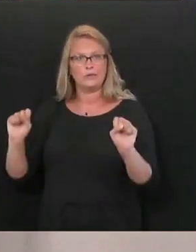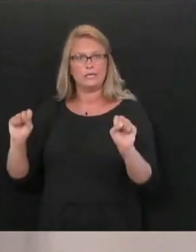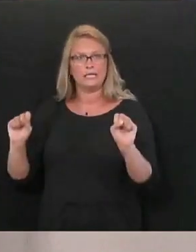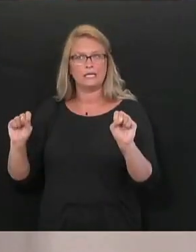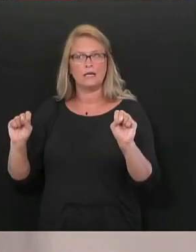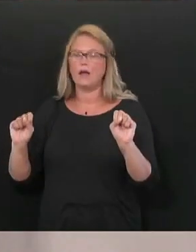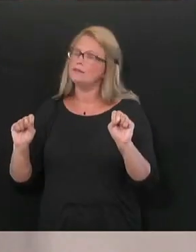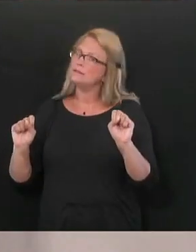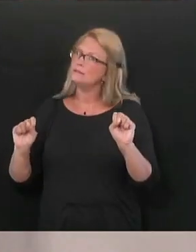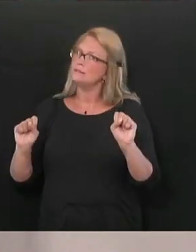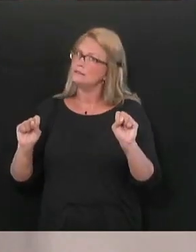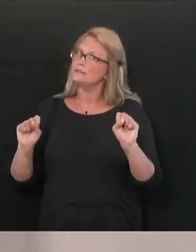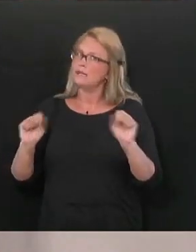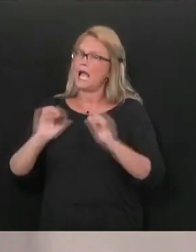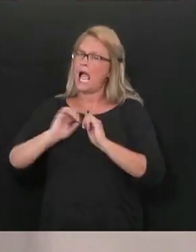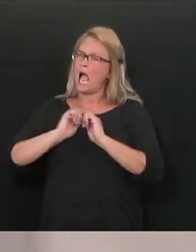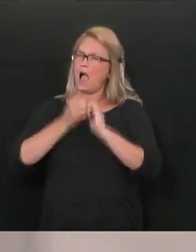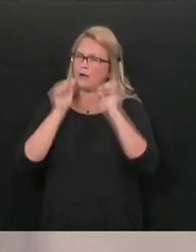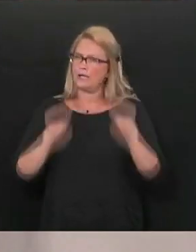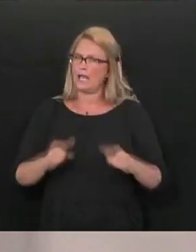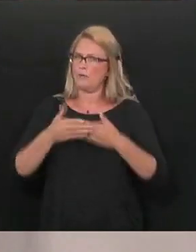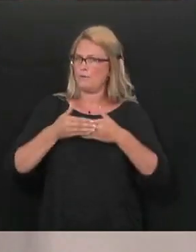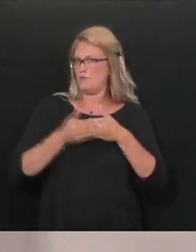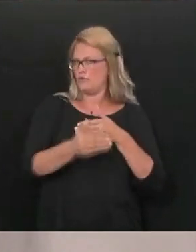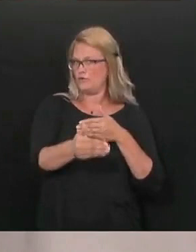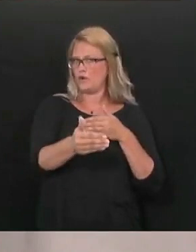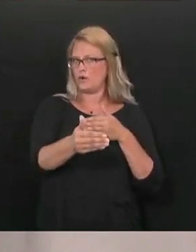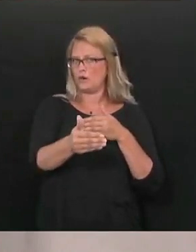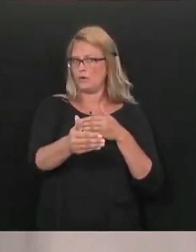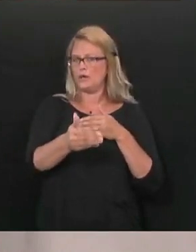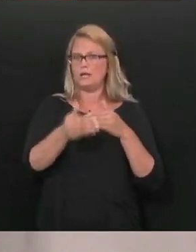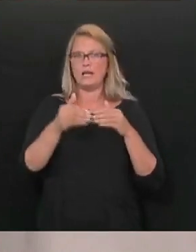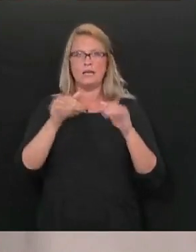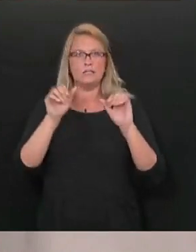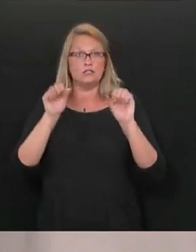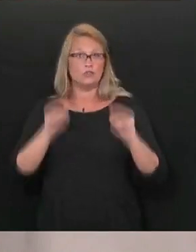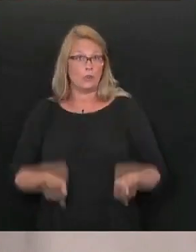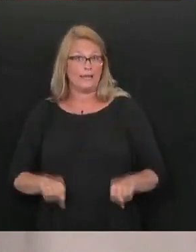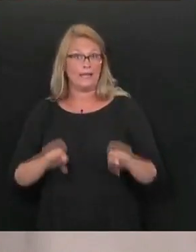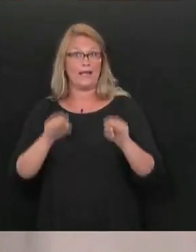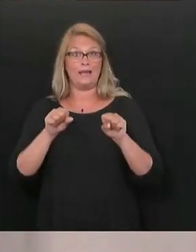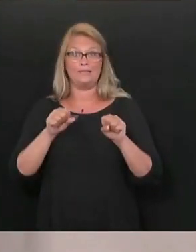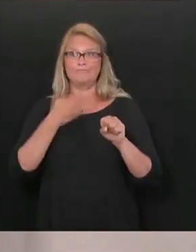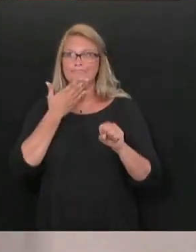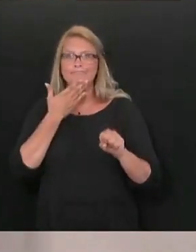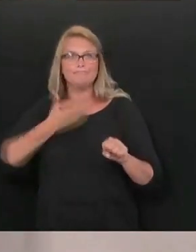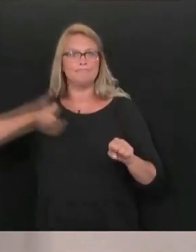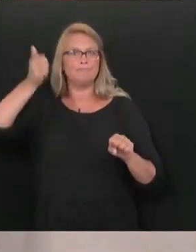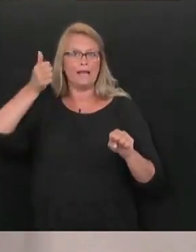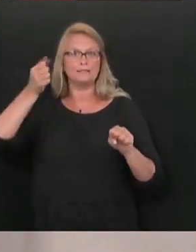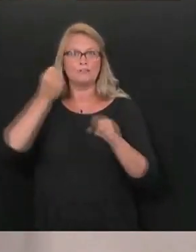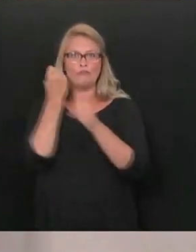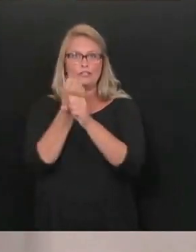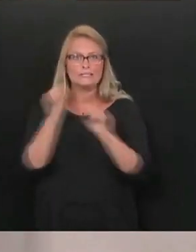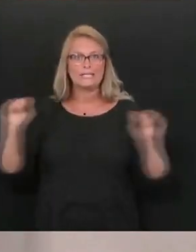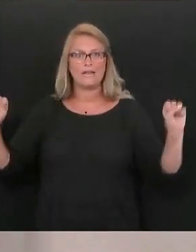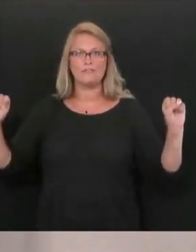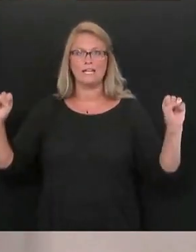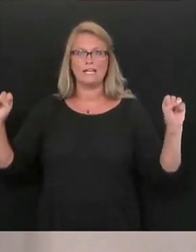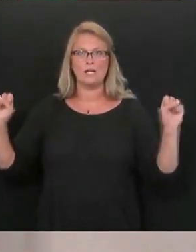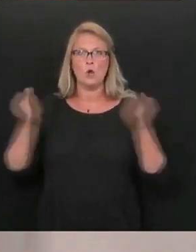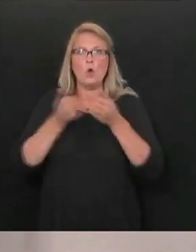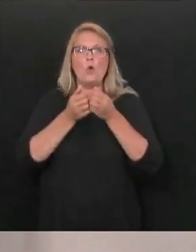How do we really move forward with this in a way that is the very best of the best and without